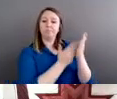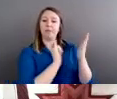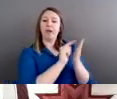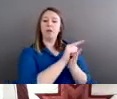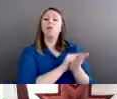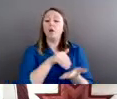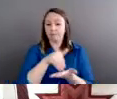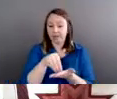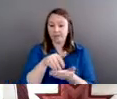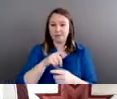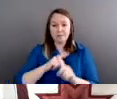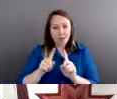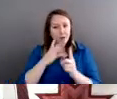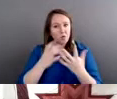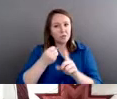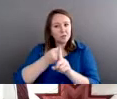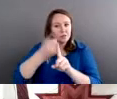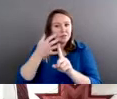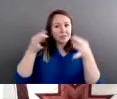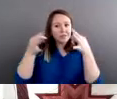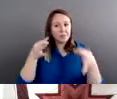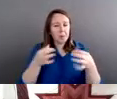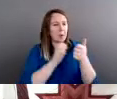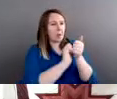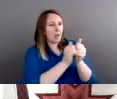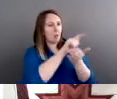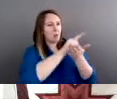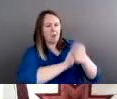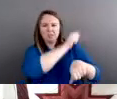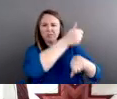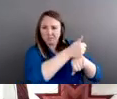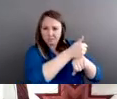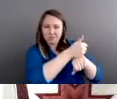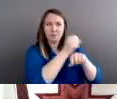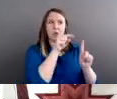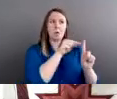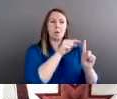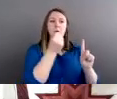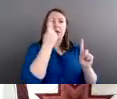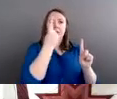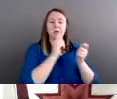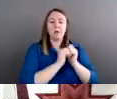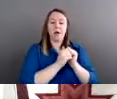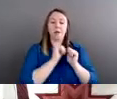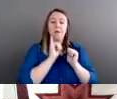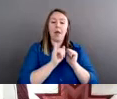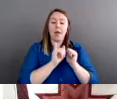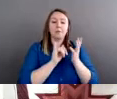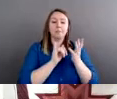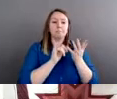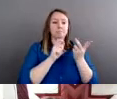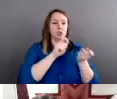tell you where the law came from, so that we can understand how it may have changed the scope of